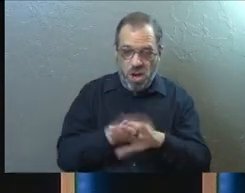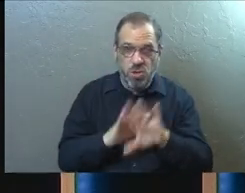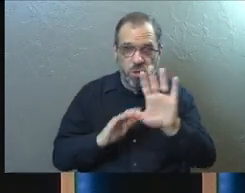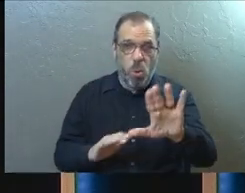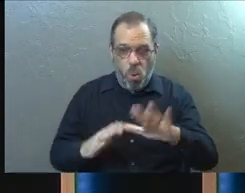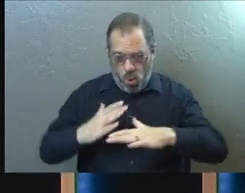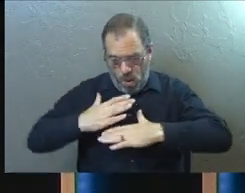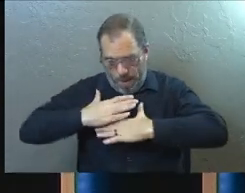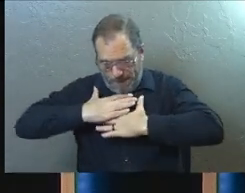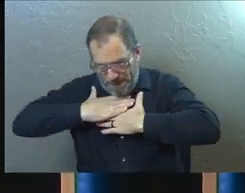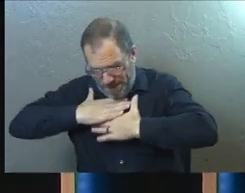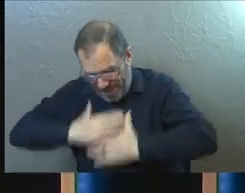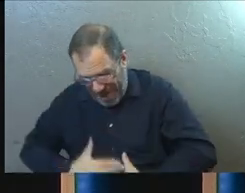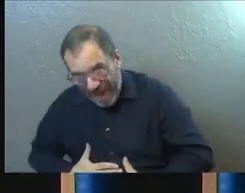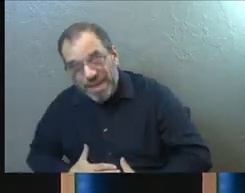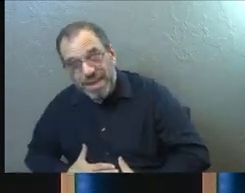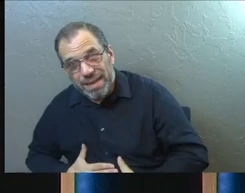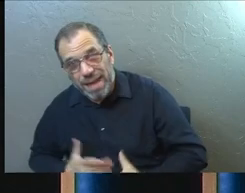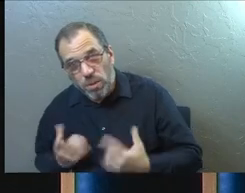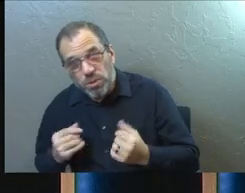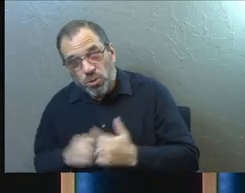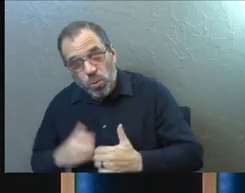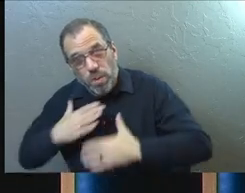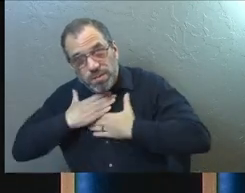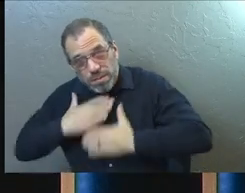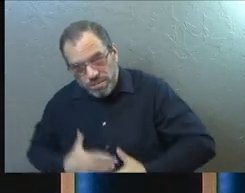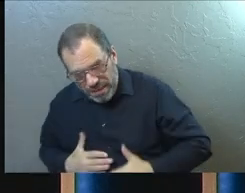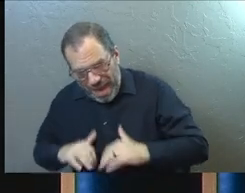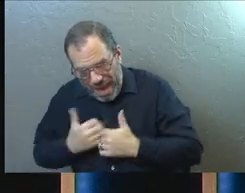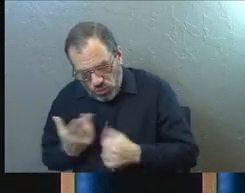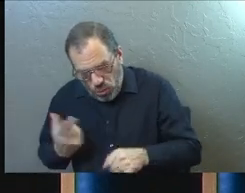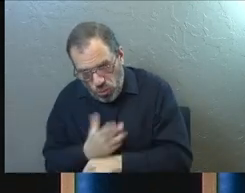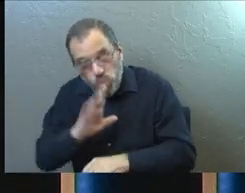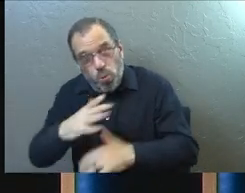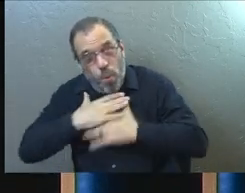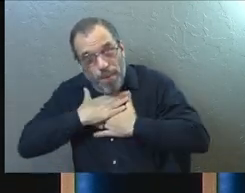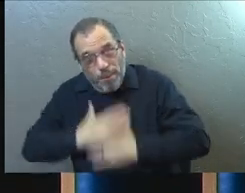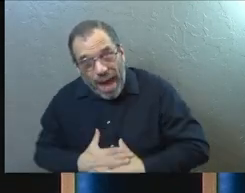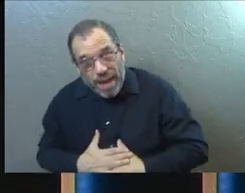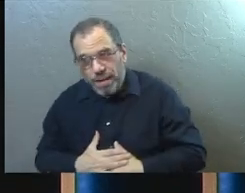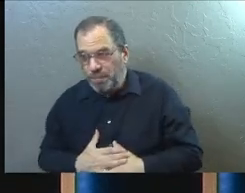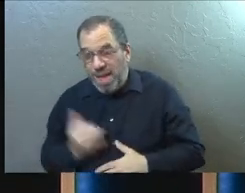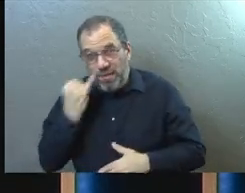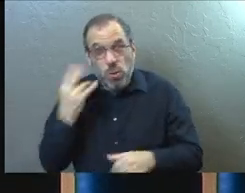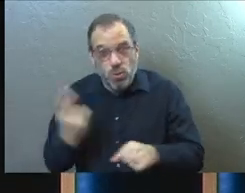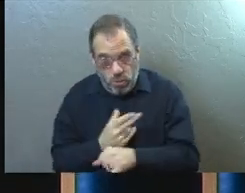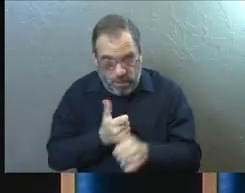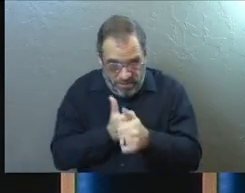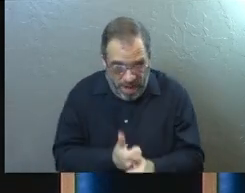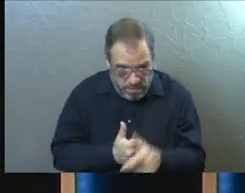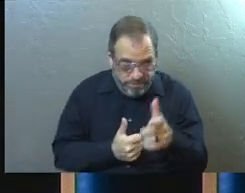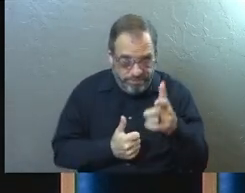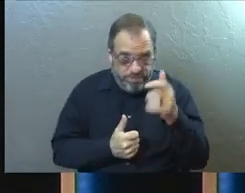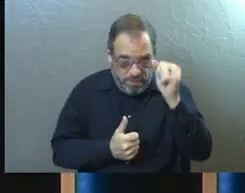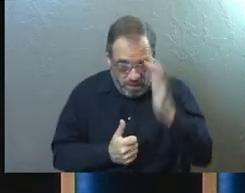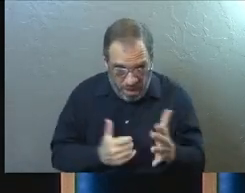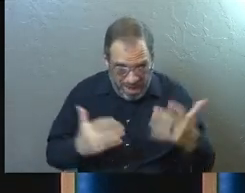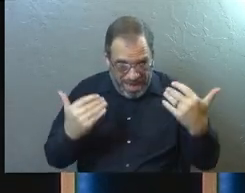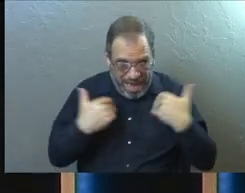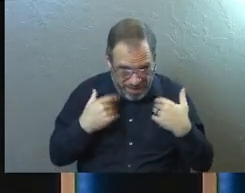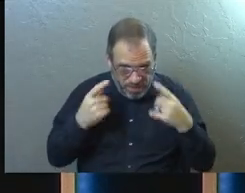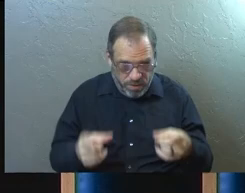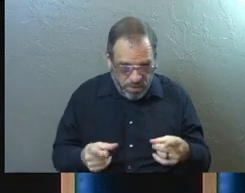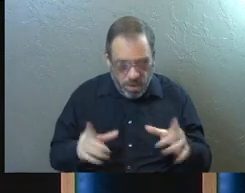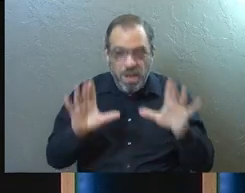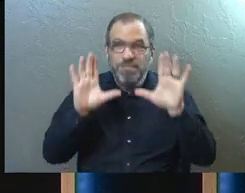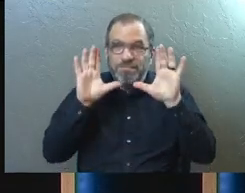your physical body and what you do with it and how you use it, and if you use it according to the design that God has